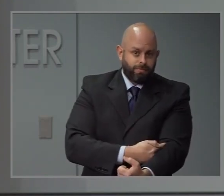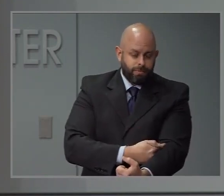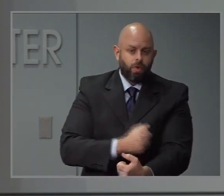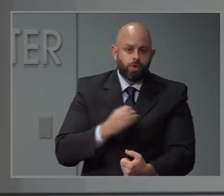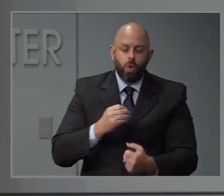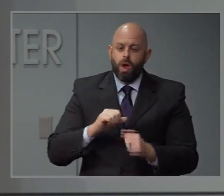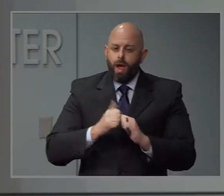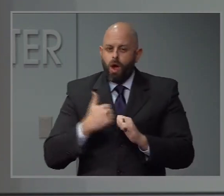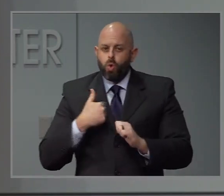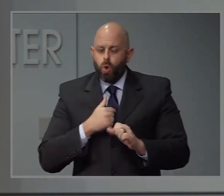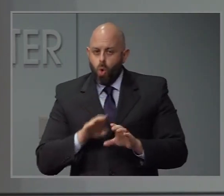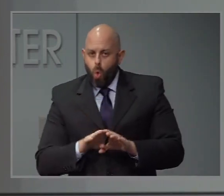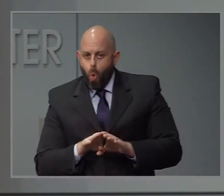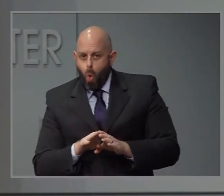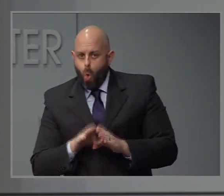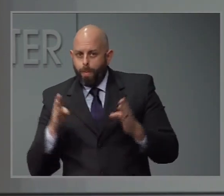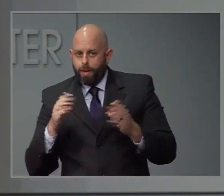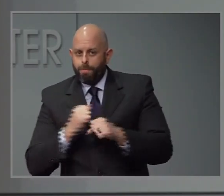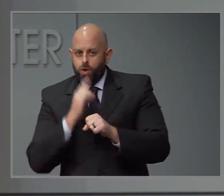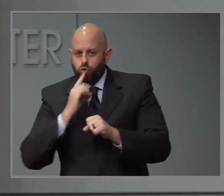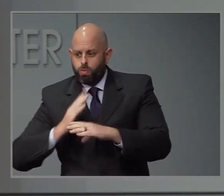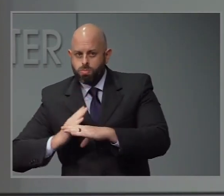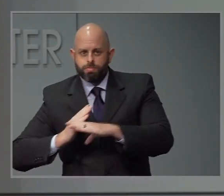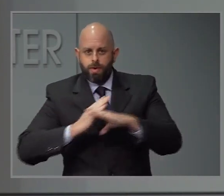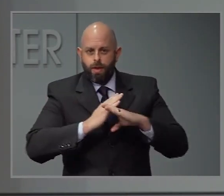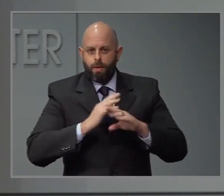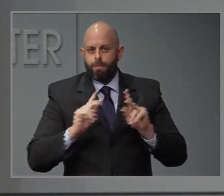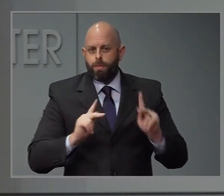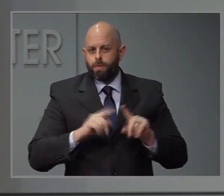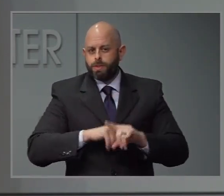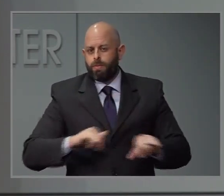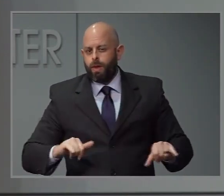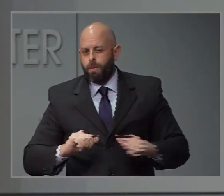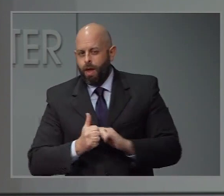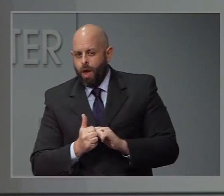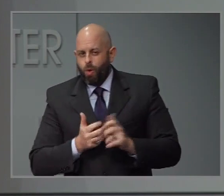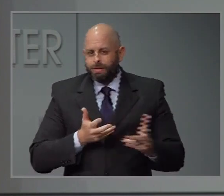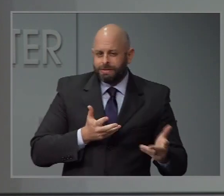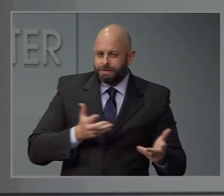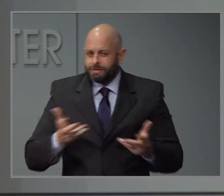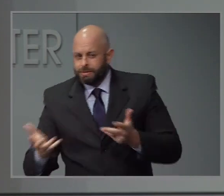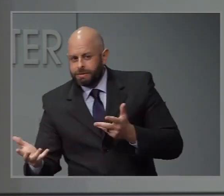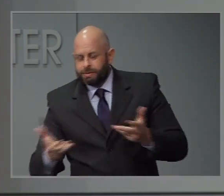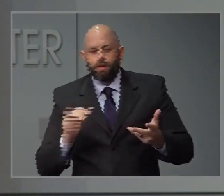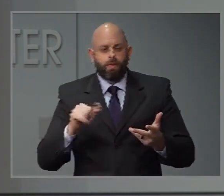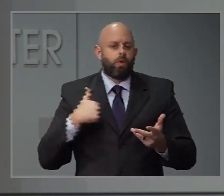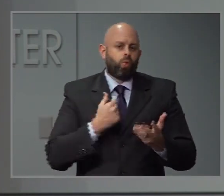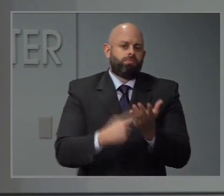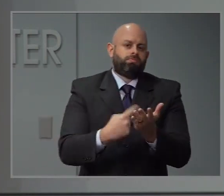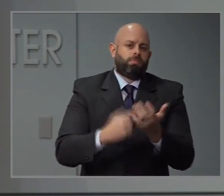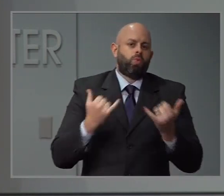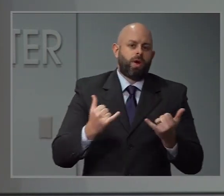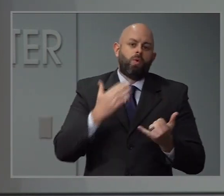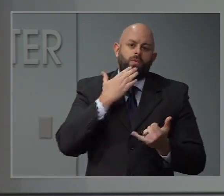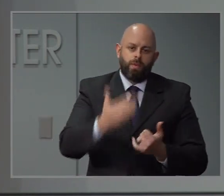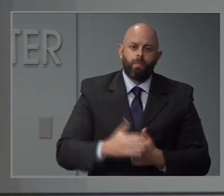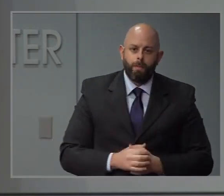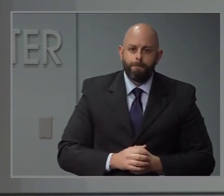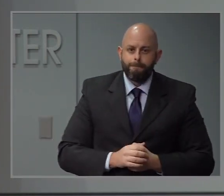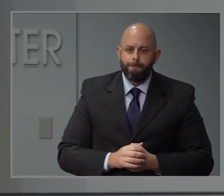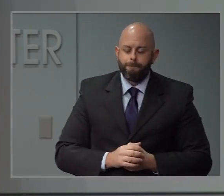and phased way to make sure that we're protecting folks as we go forward here. So that's the work that's that's underway right now. Thanks for the question, Laura.